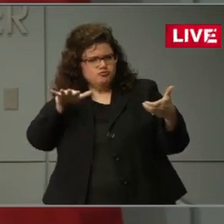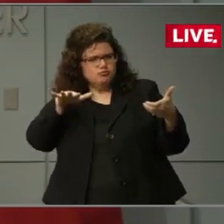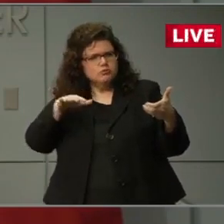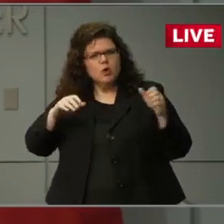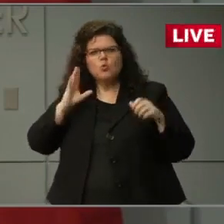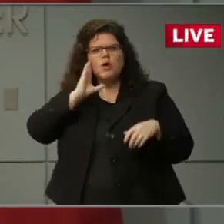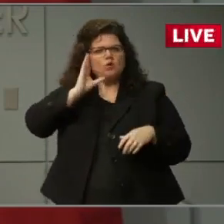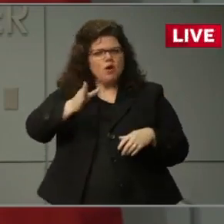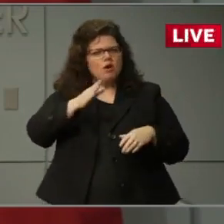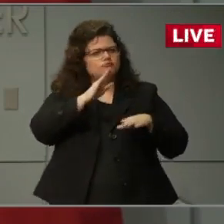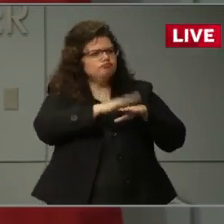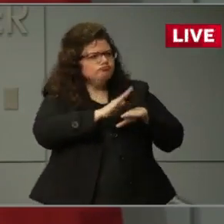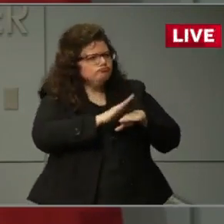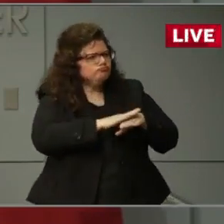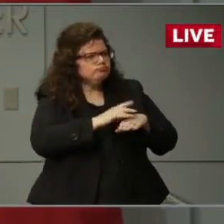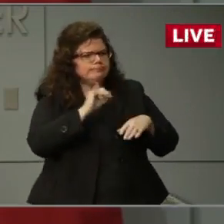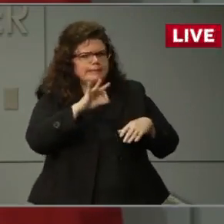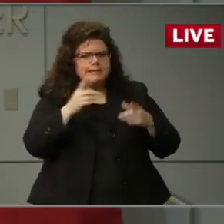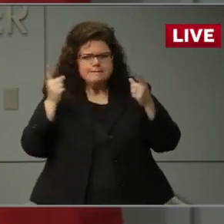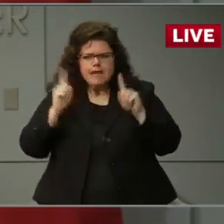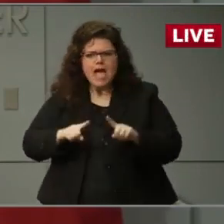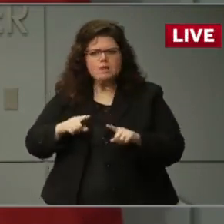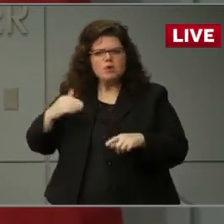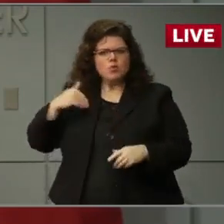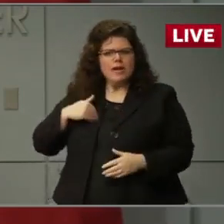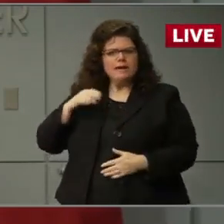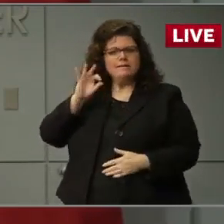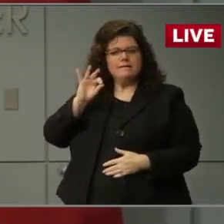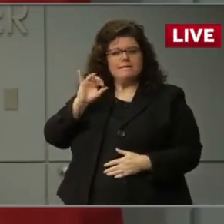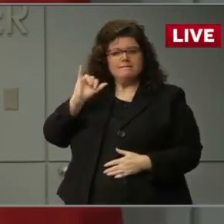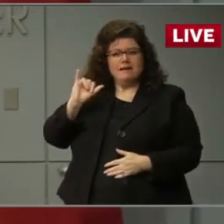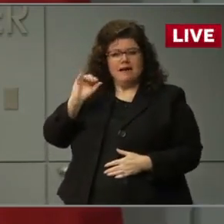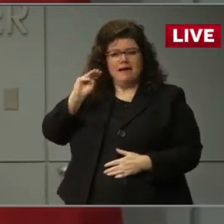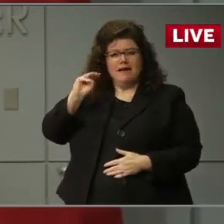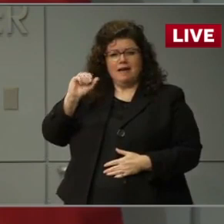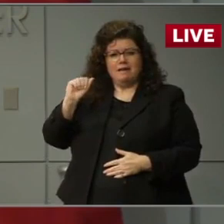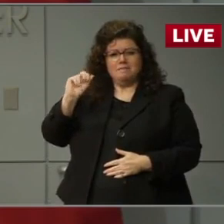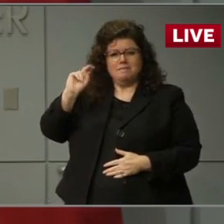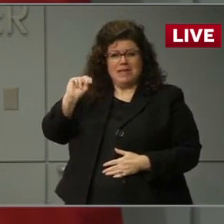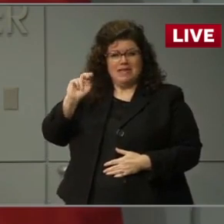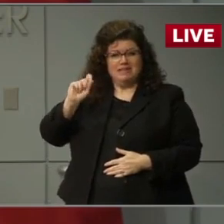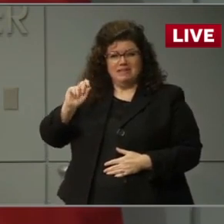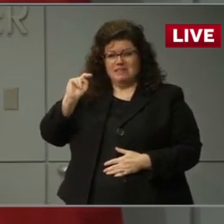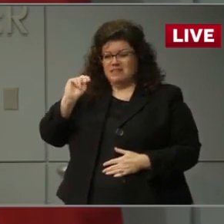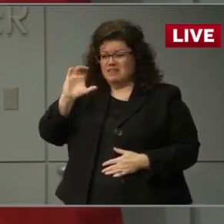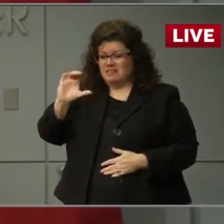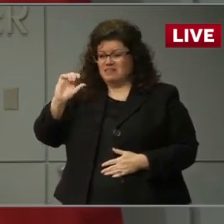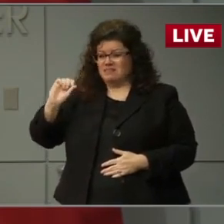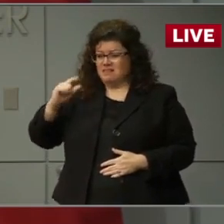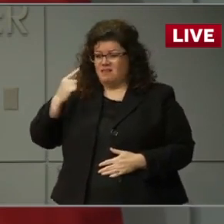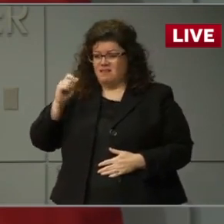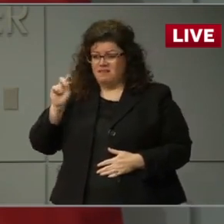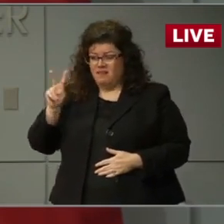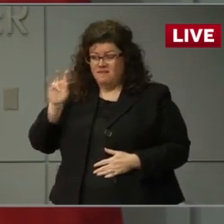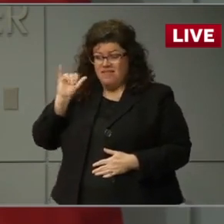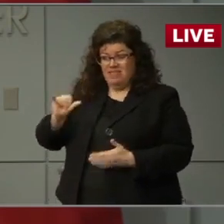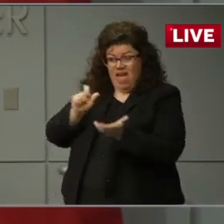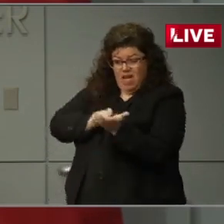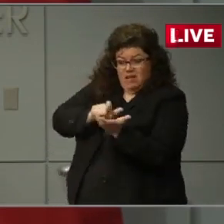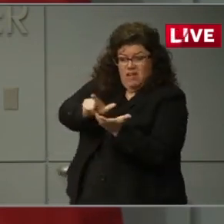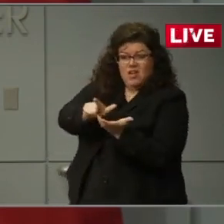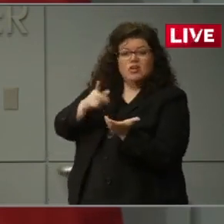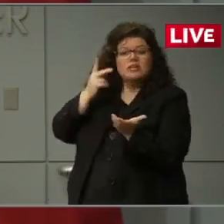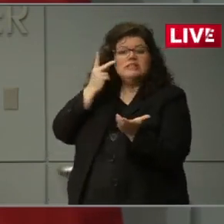from our Flood Inundation mapping and alert network. We call it FIMAN, and the website is FIMAN